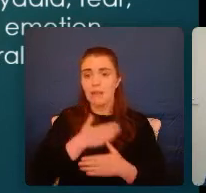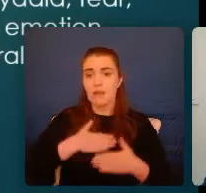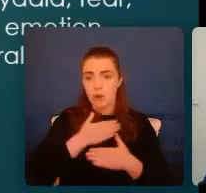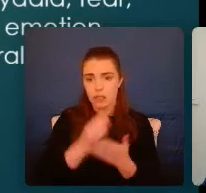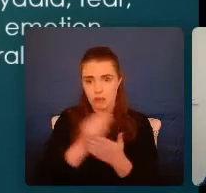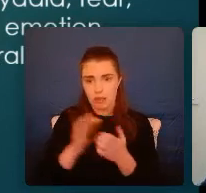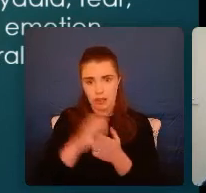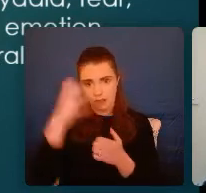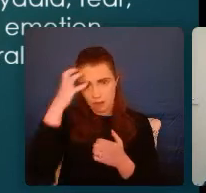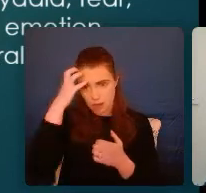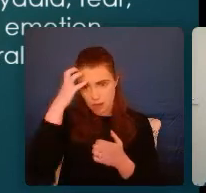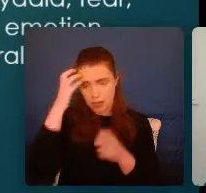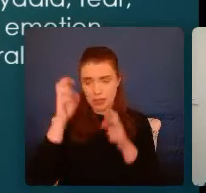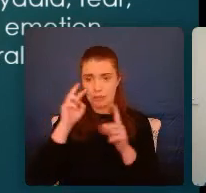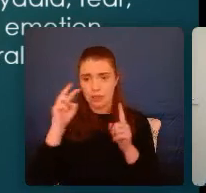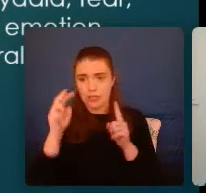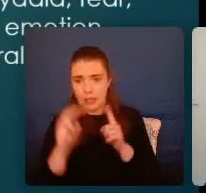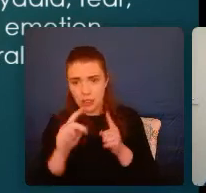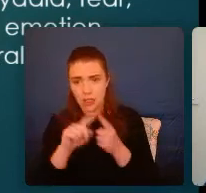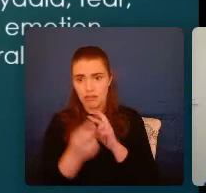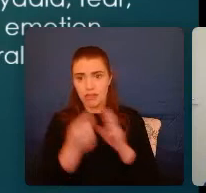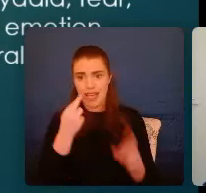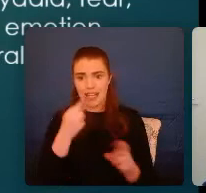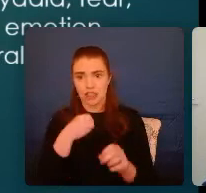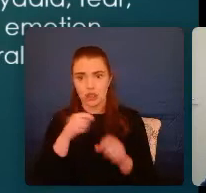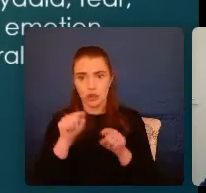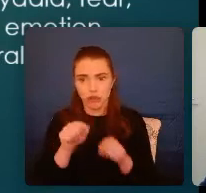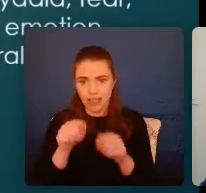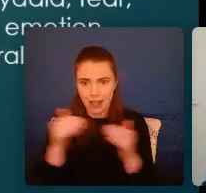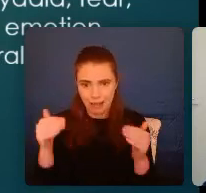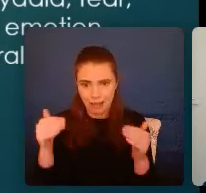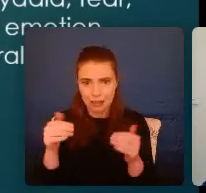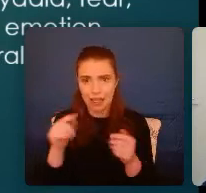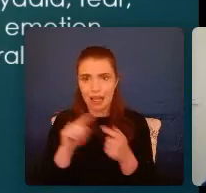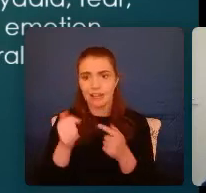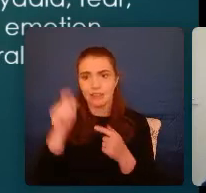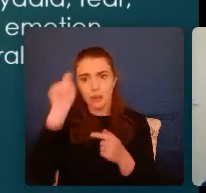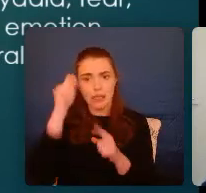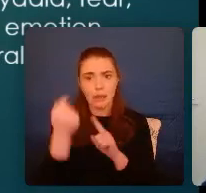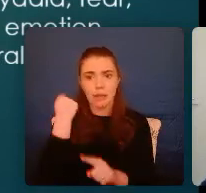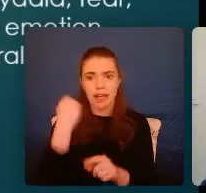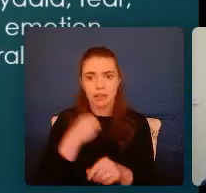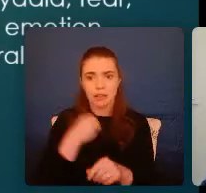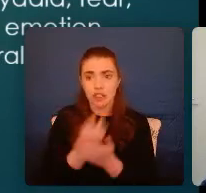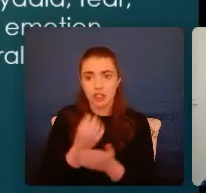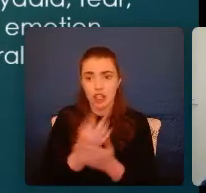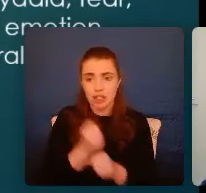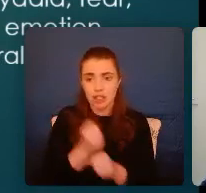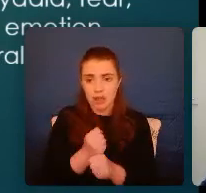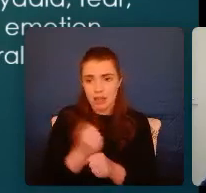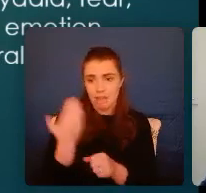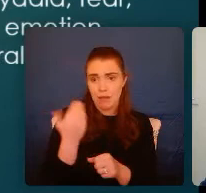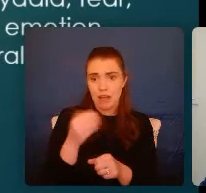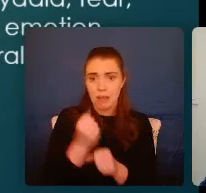perception and reaction to threat and threat levels. And as we look, if we think back of the story of Mary, Mary's